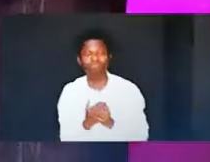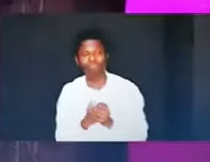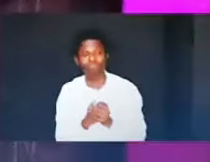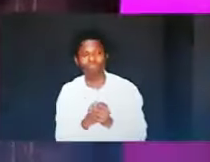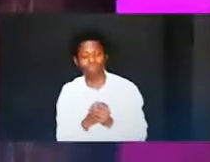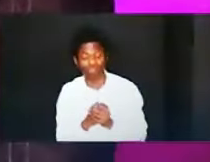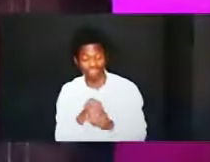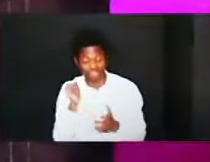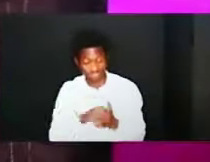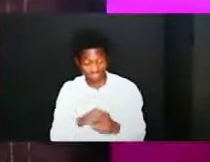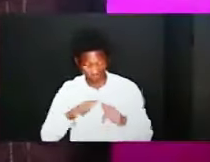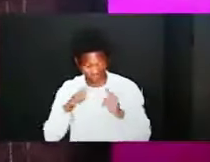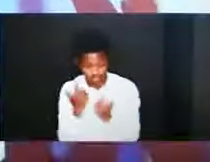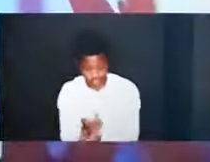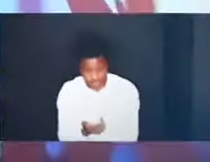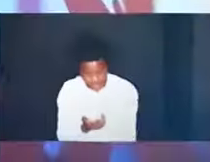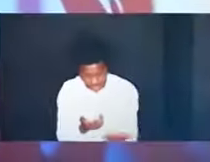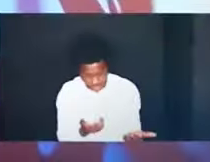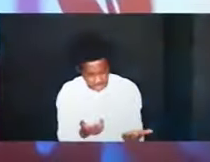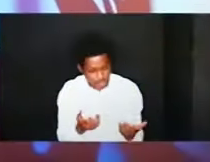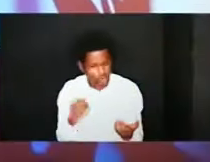to do what is good